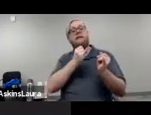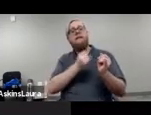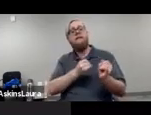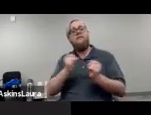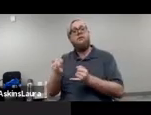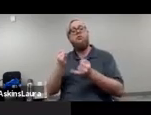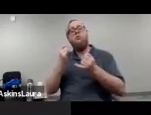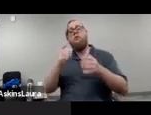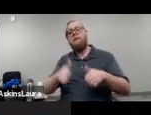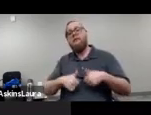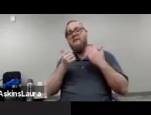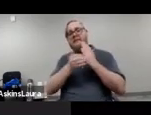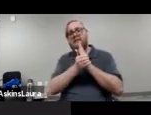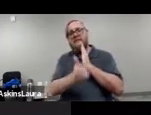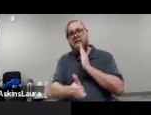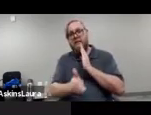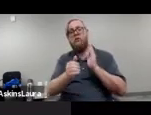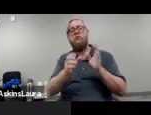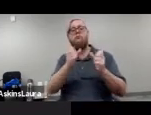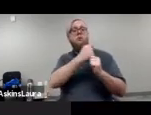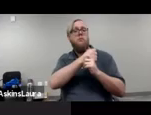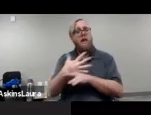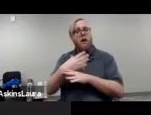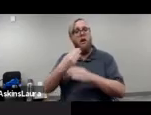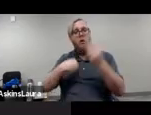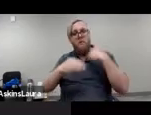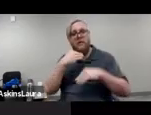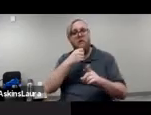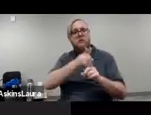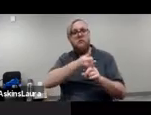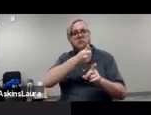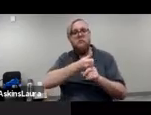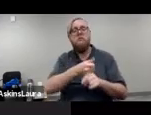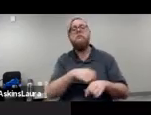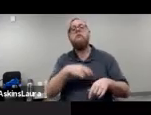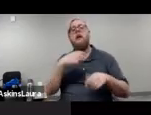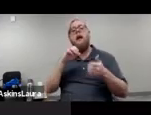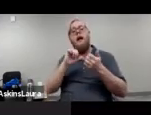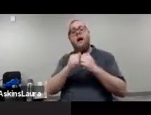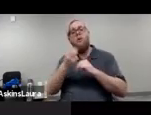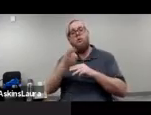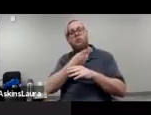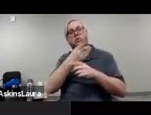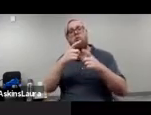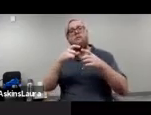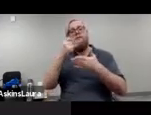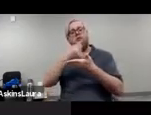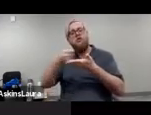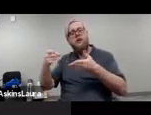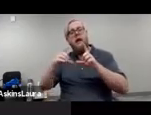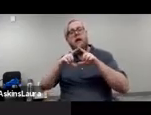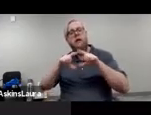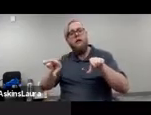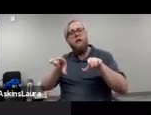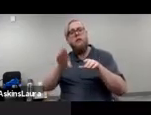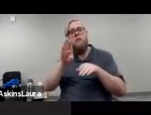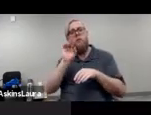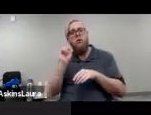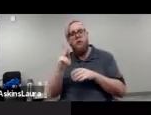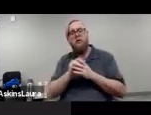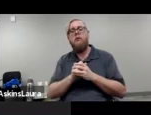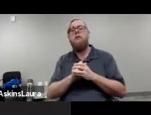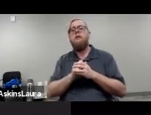the ability to prepare meals, the ability to use a checkbook, you know,